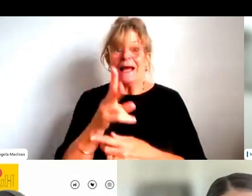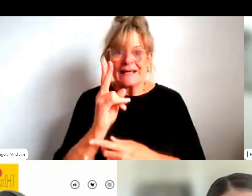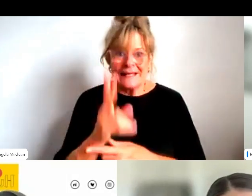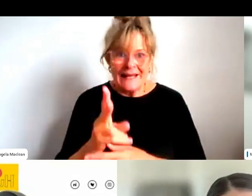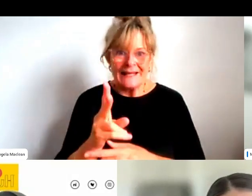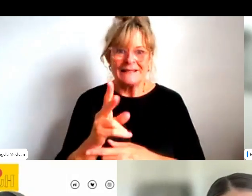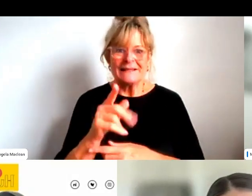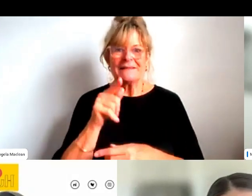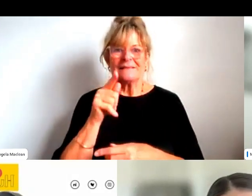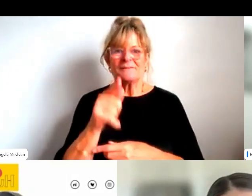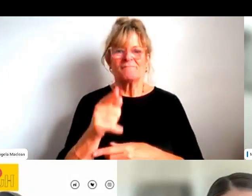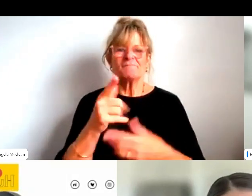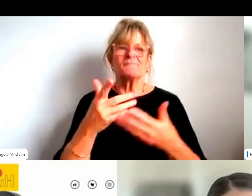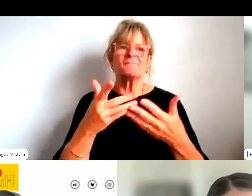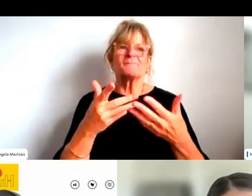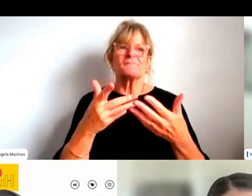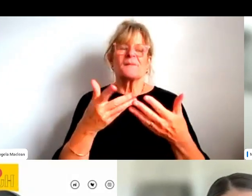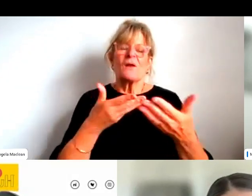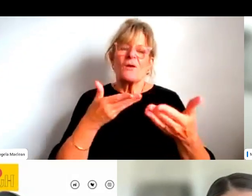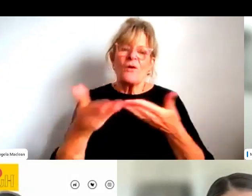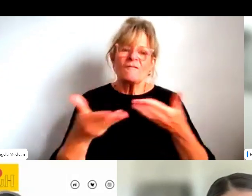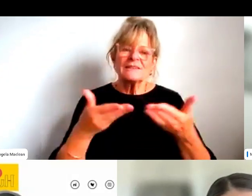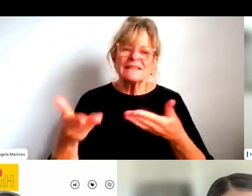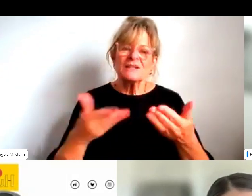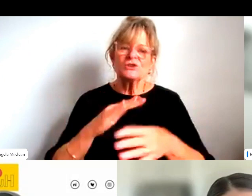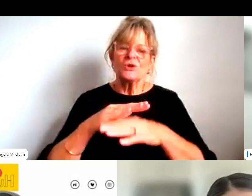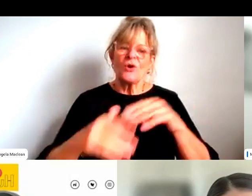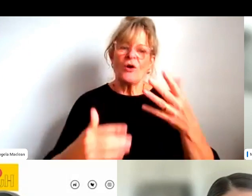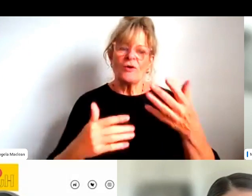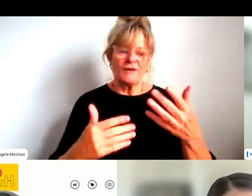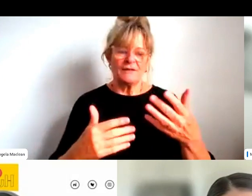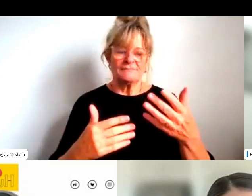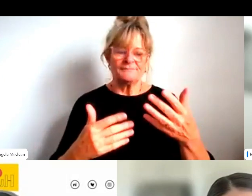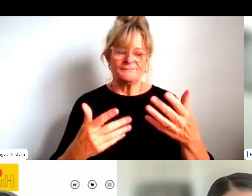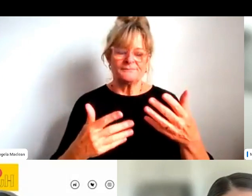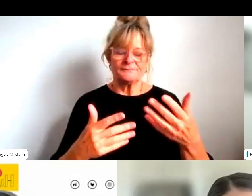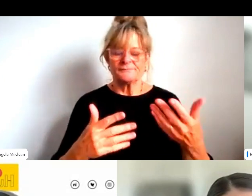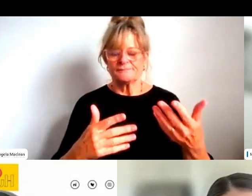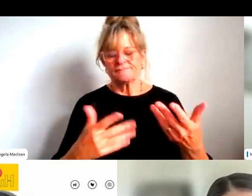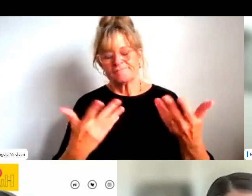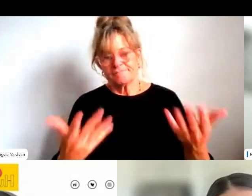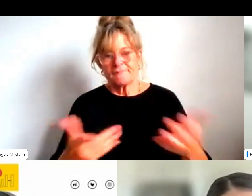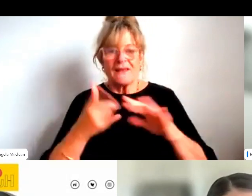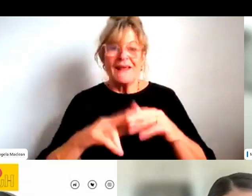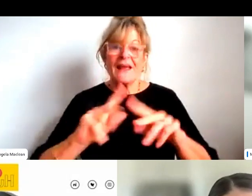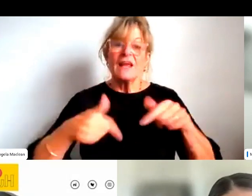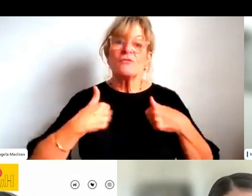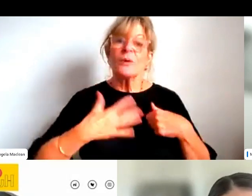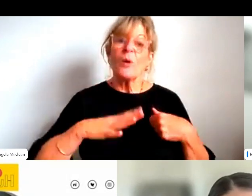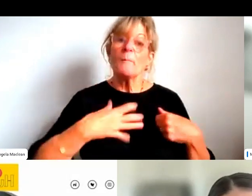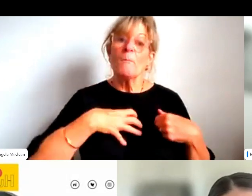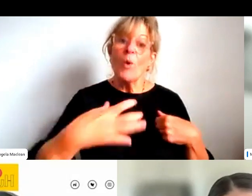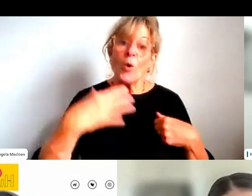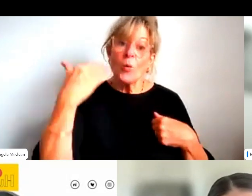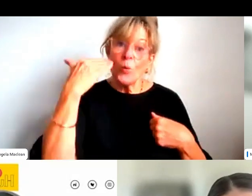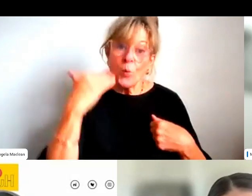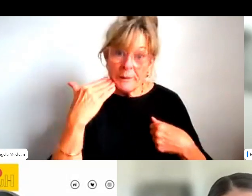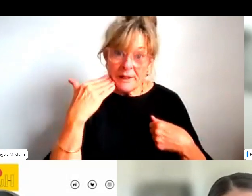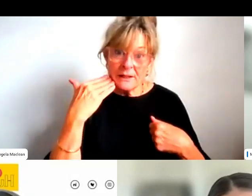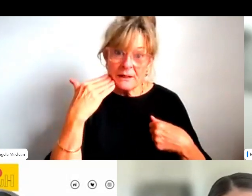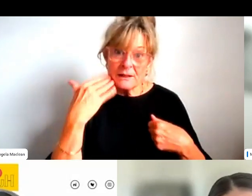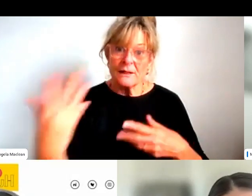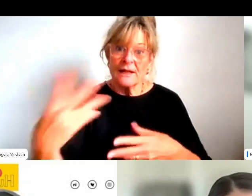conversation around if we want more women, um, in leadership positions, we also have to speak to